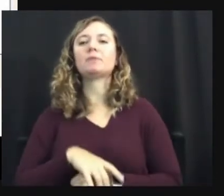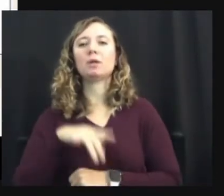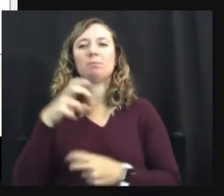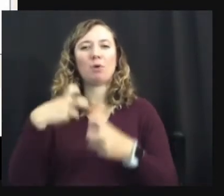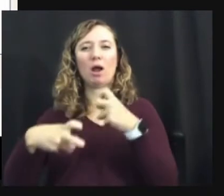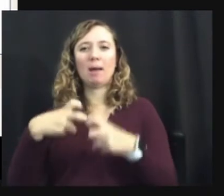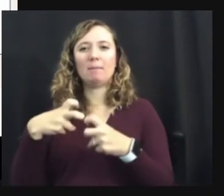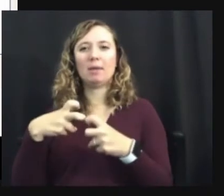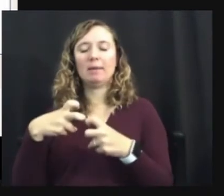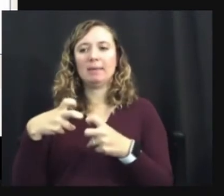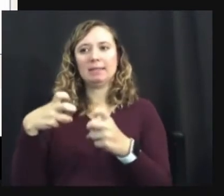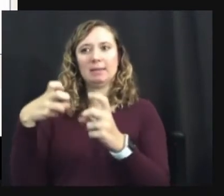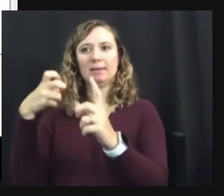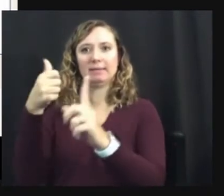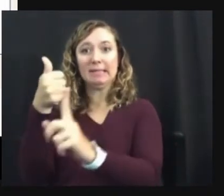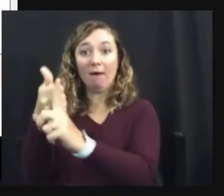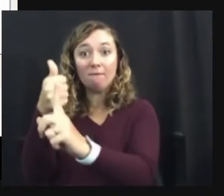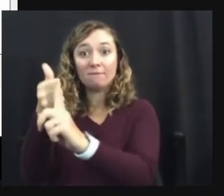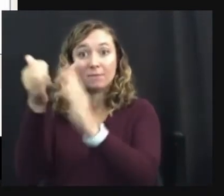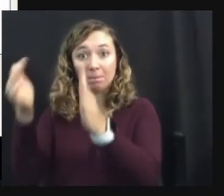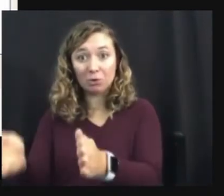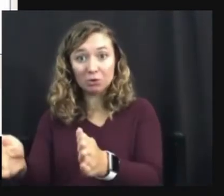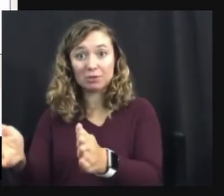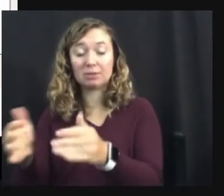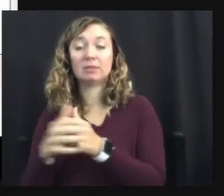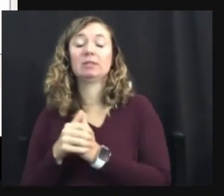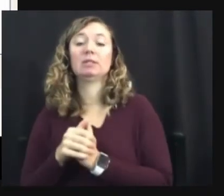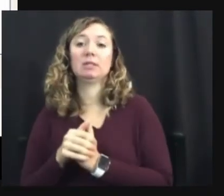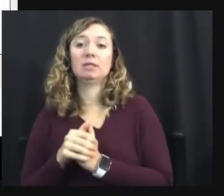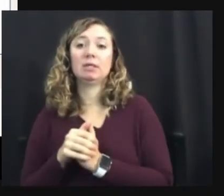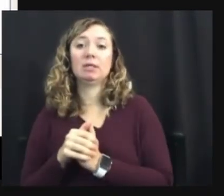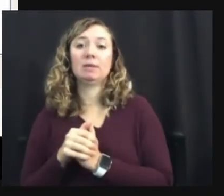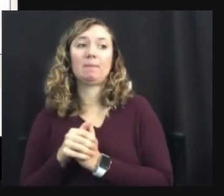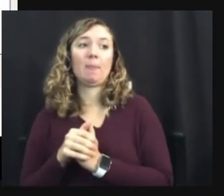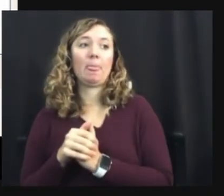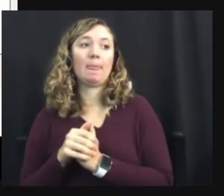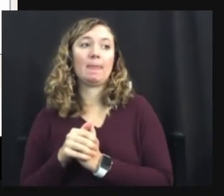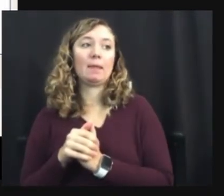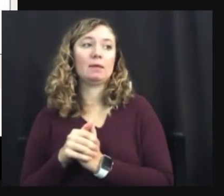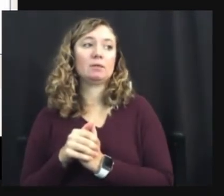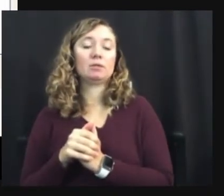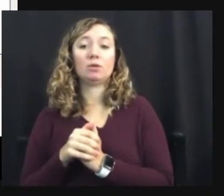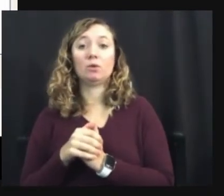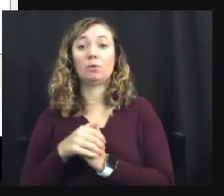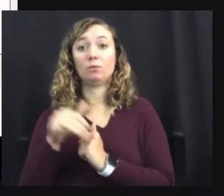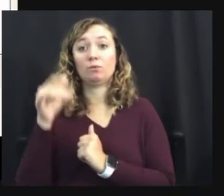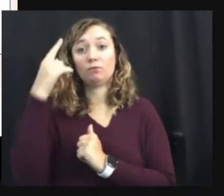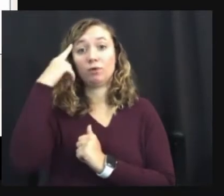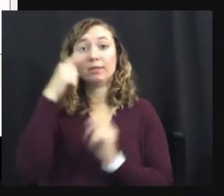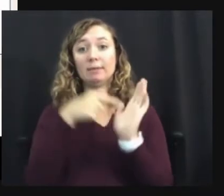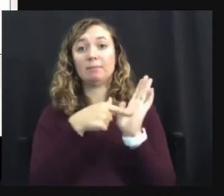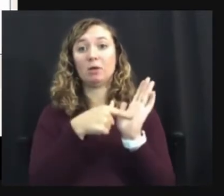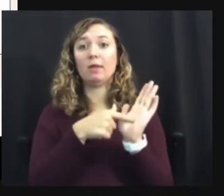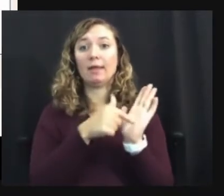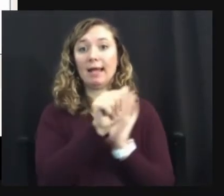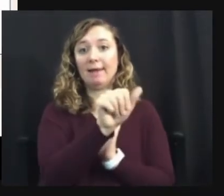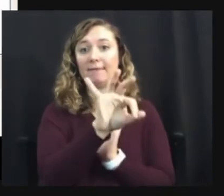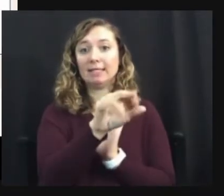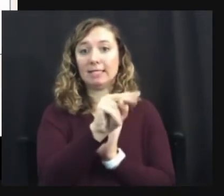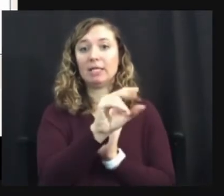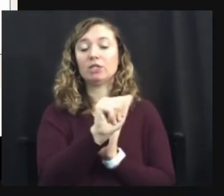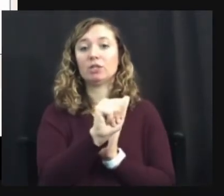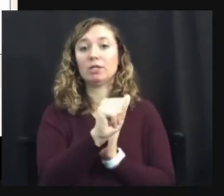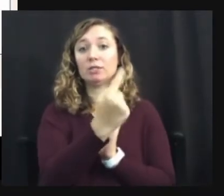located in the person. So to use our, our aphantasia experiment, somebody who could,